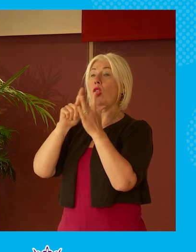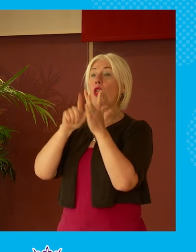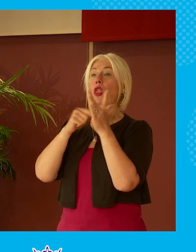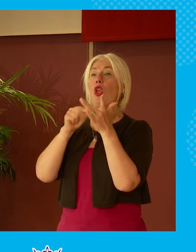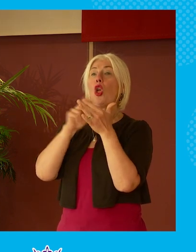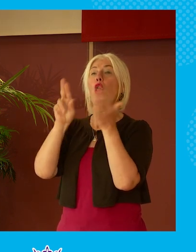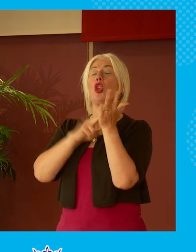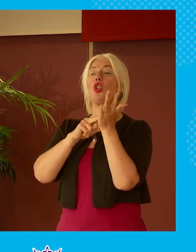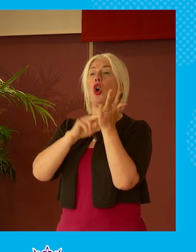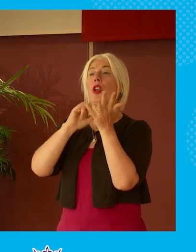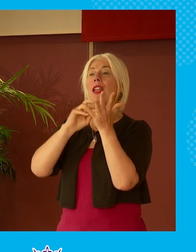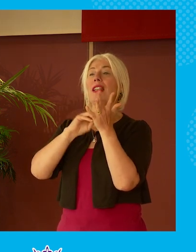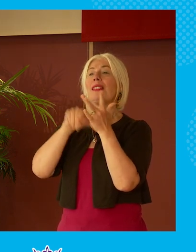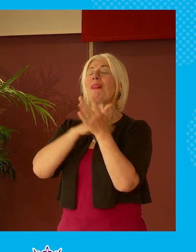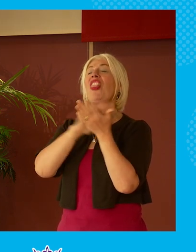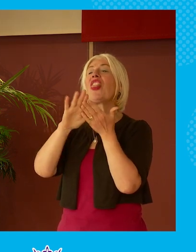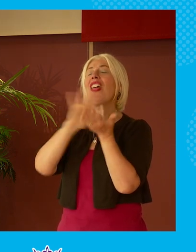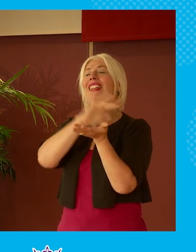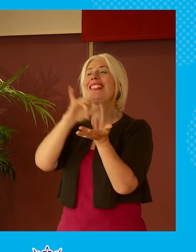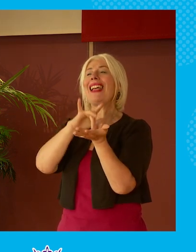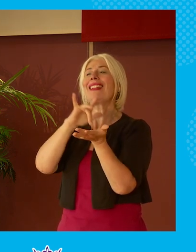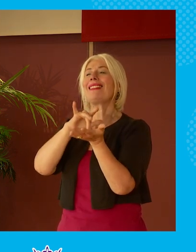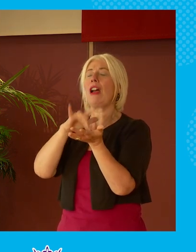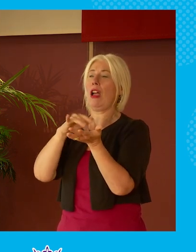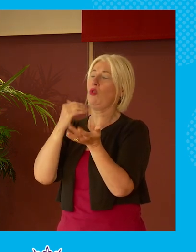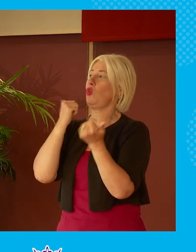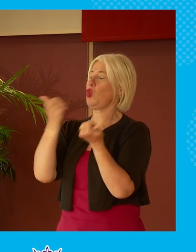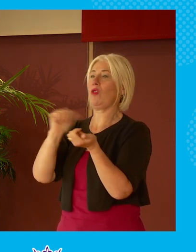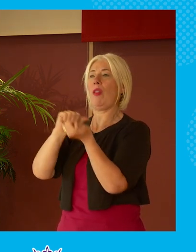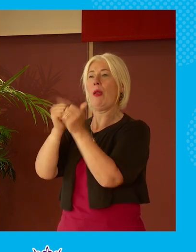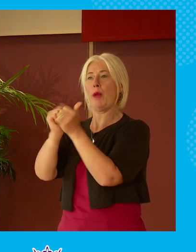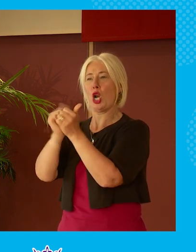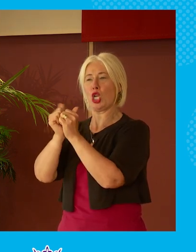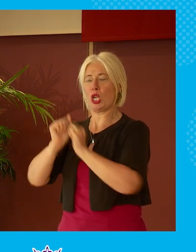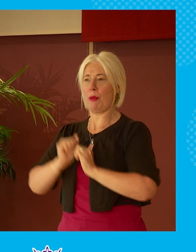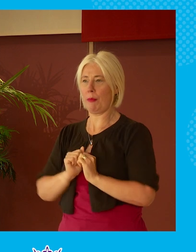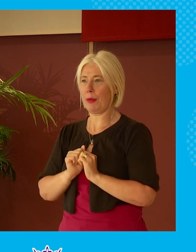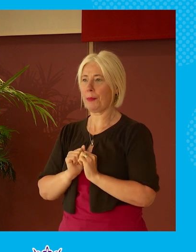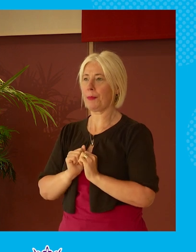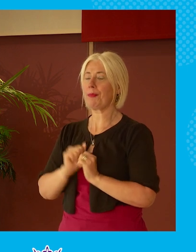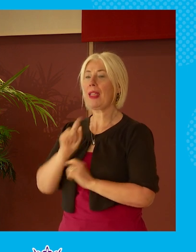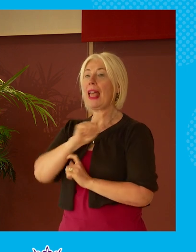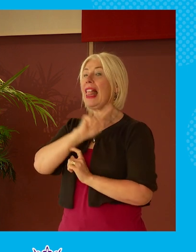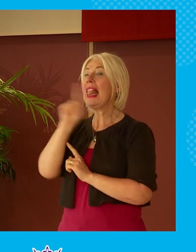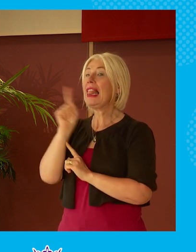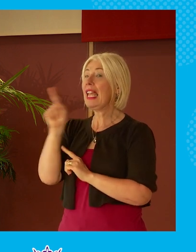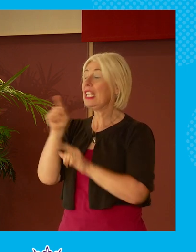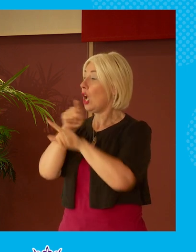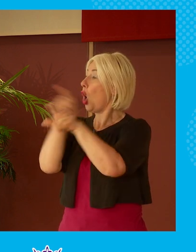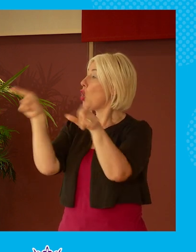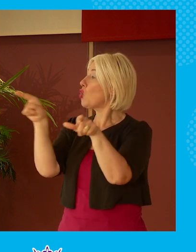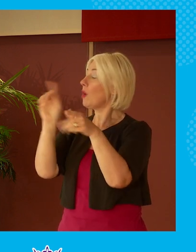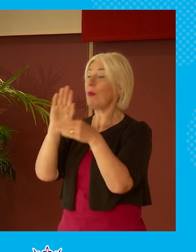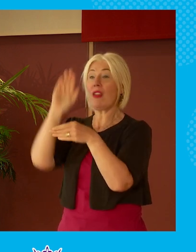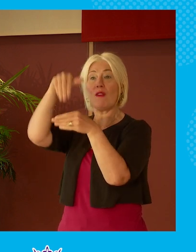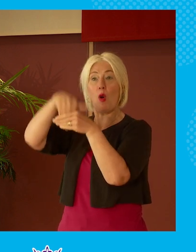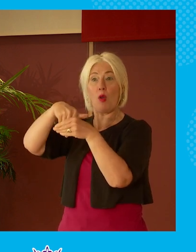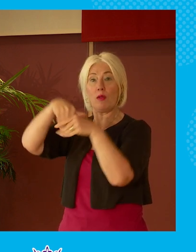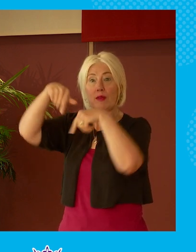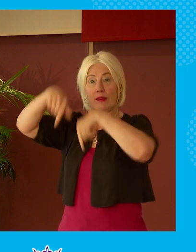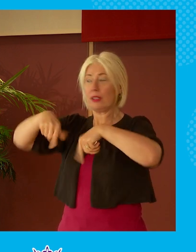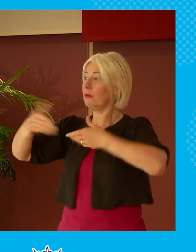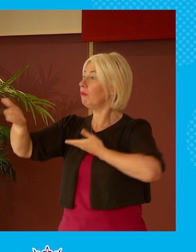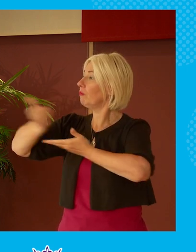Smith Centre and many thanks to them for that partnership. Later I will be inviting you to take part in the